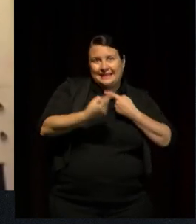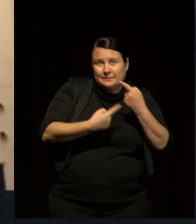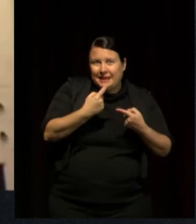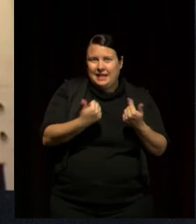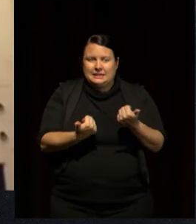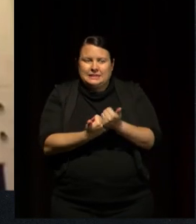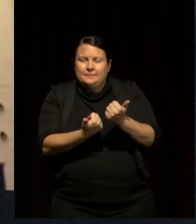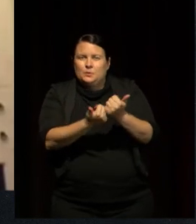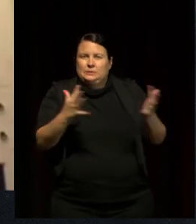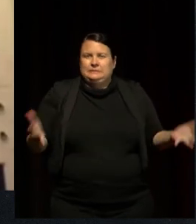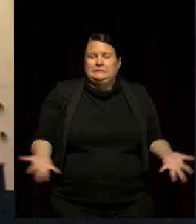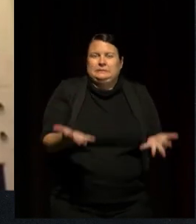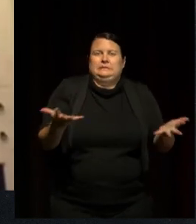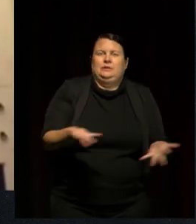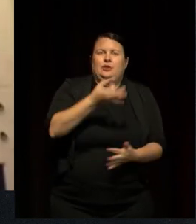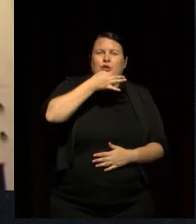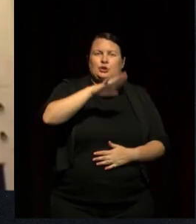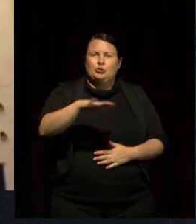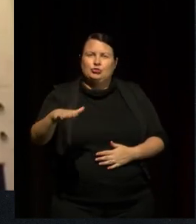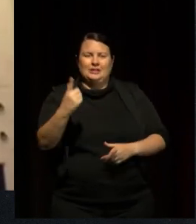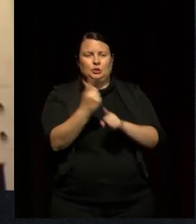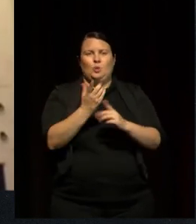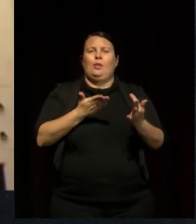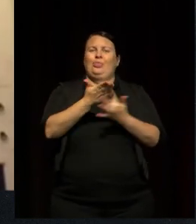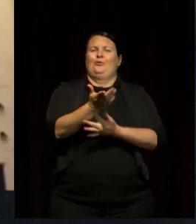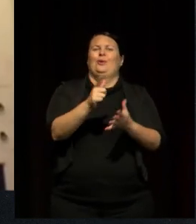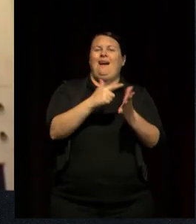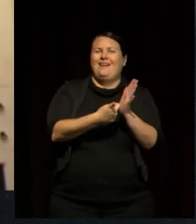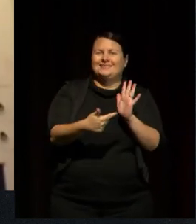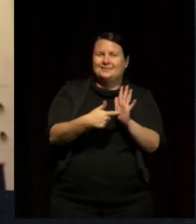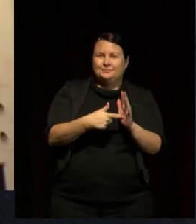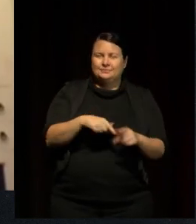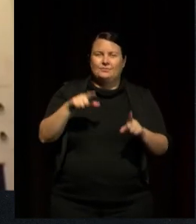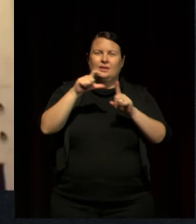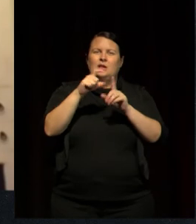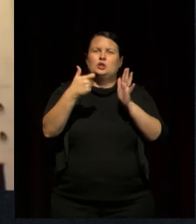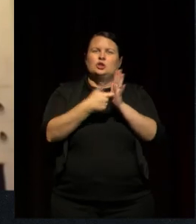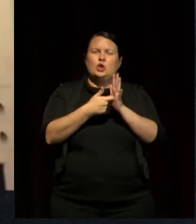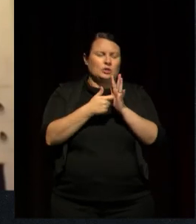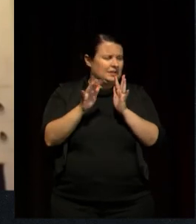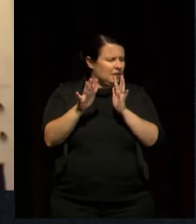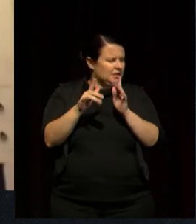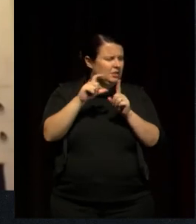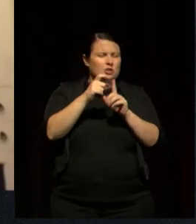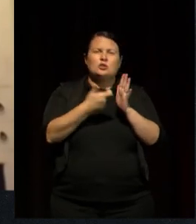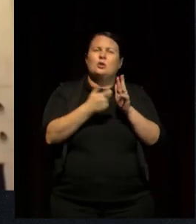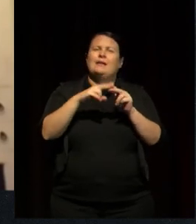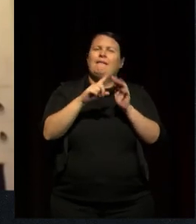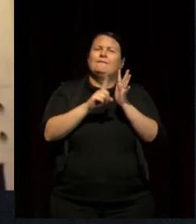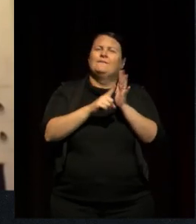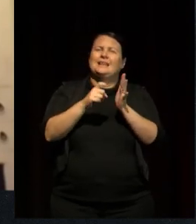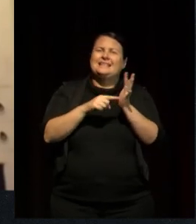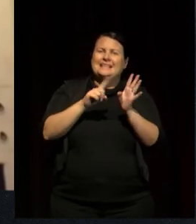equipping children to speak the language of art. know, Dr Barbara, Dr Felicity McArdle